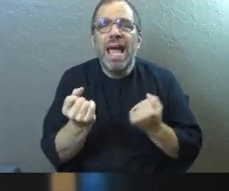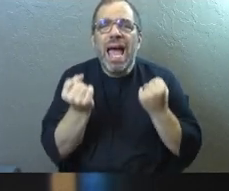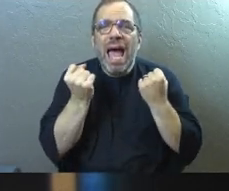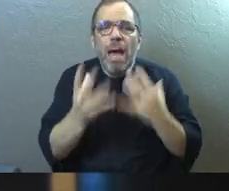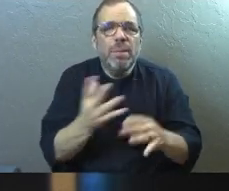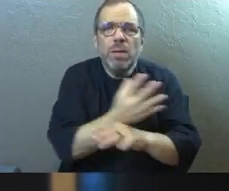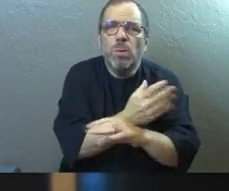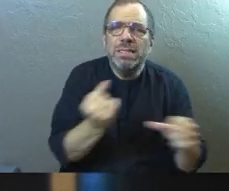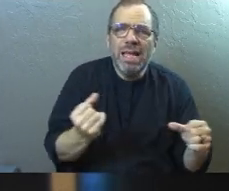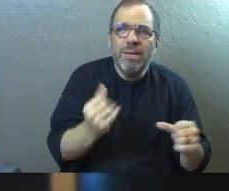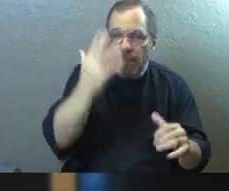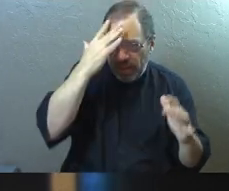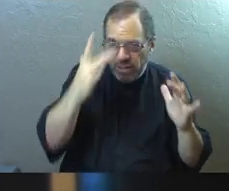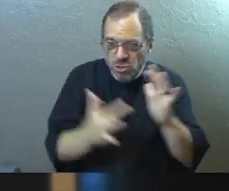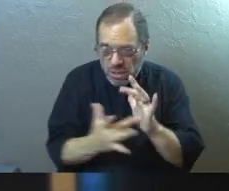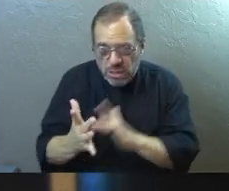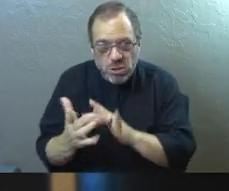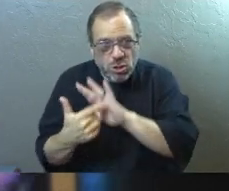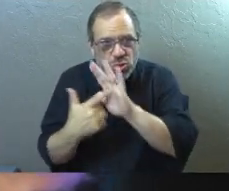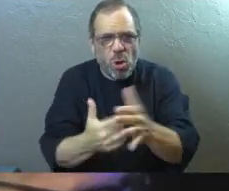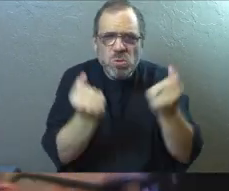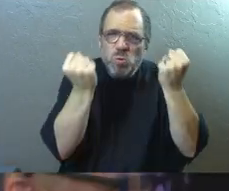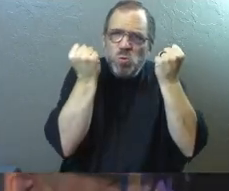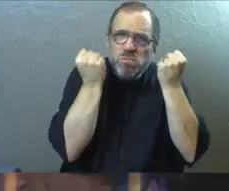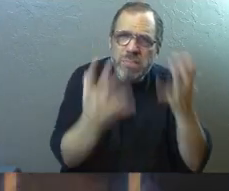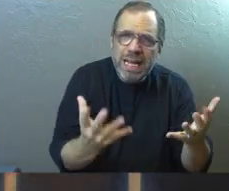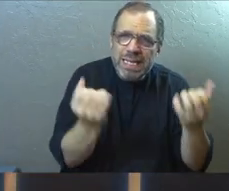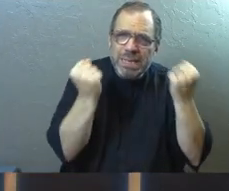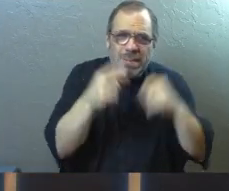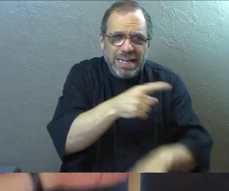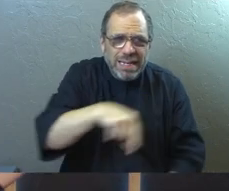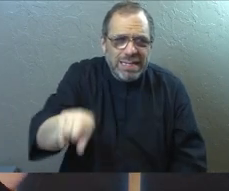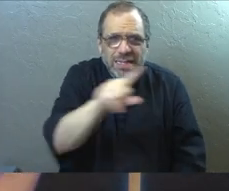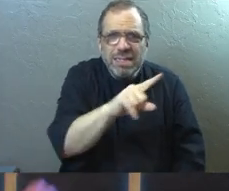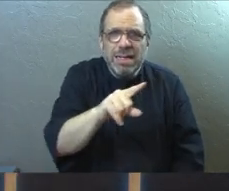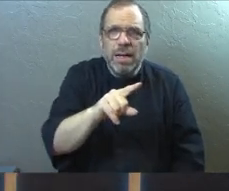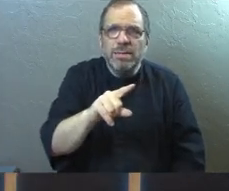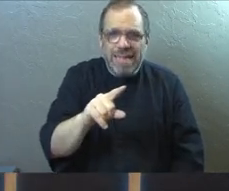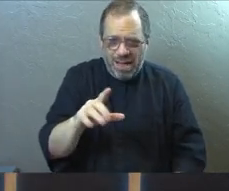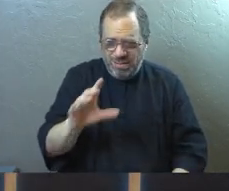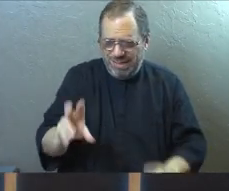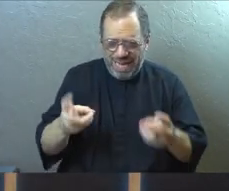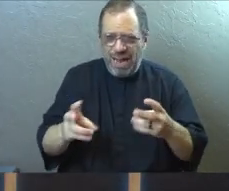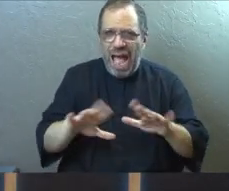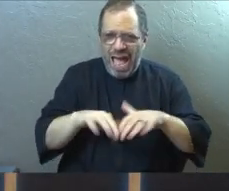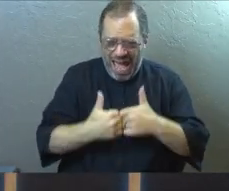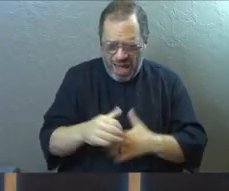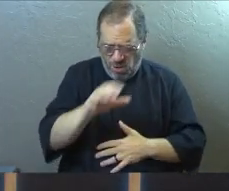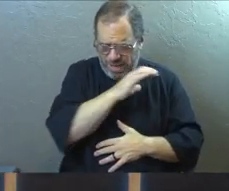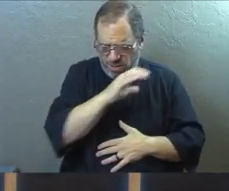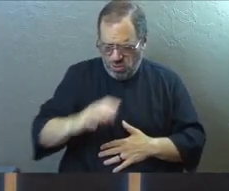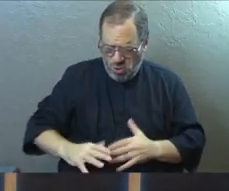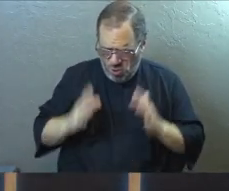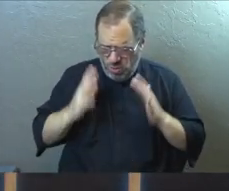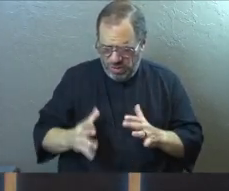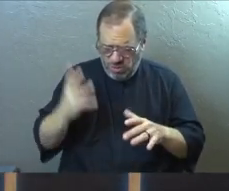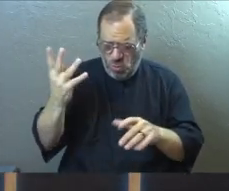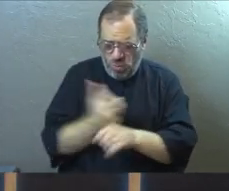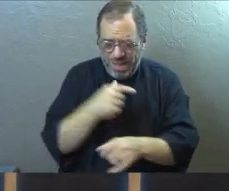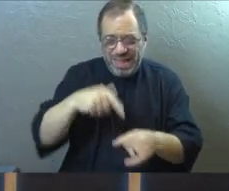got reached because Jesus got shown to so many. So back to the title, how can Christians win the election?